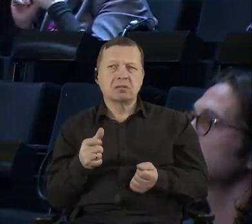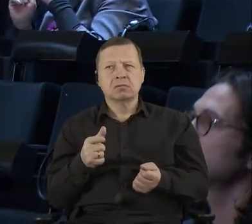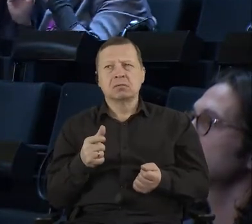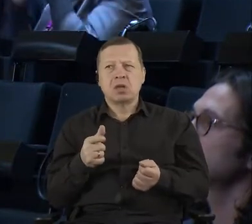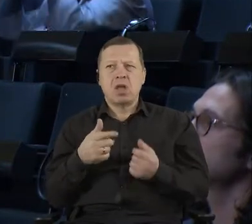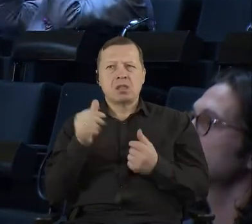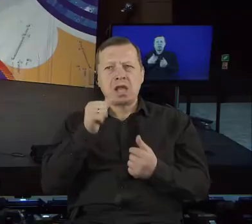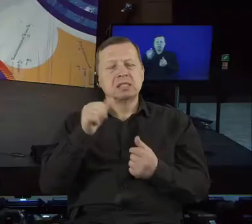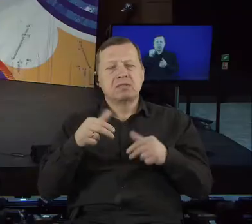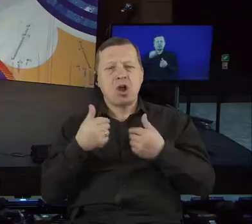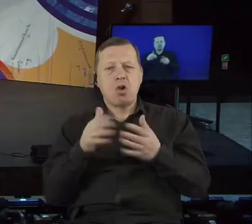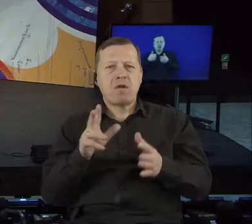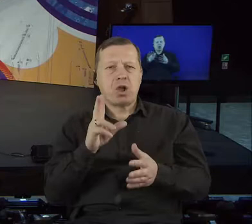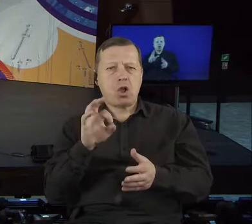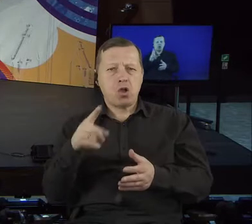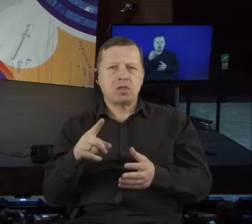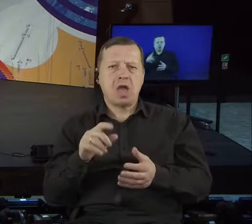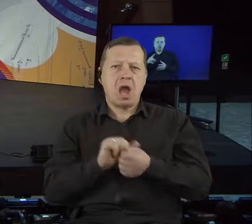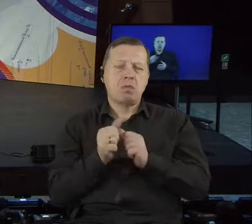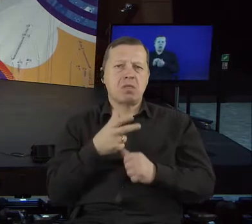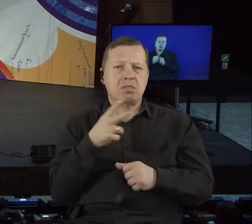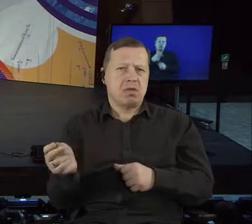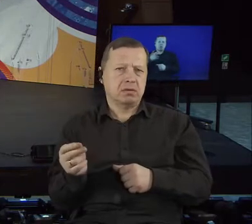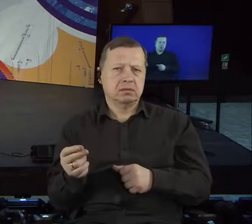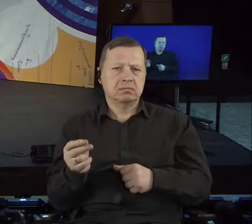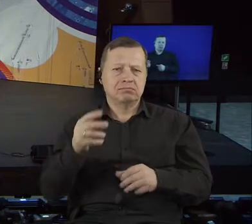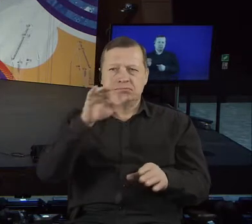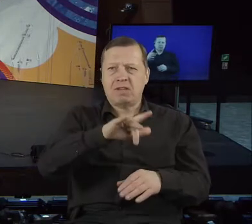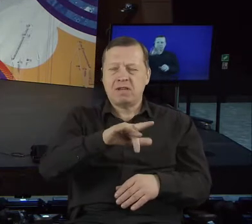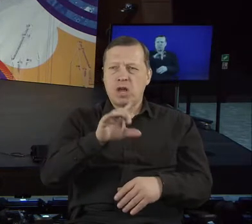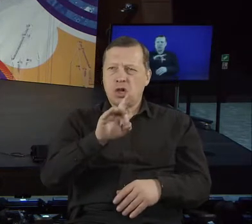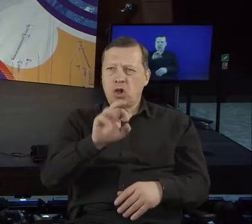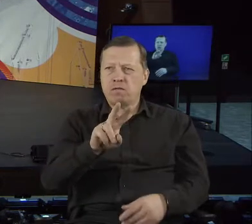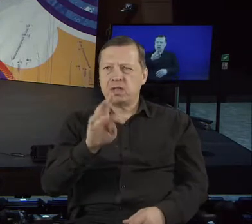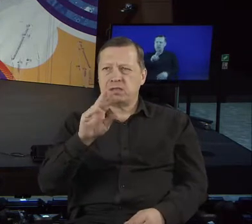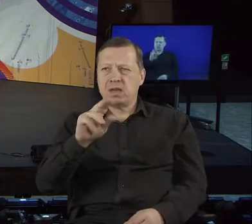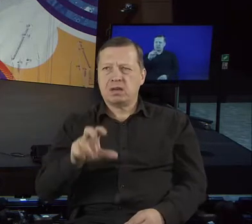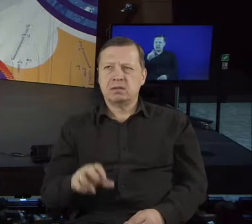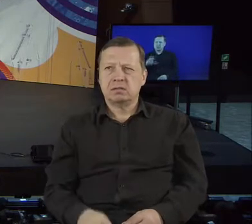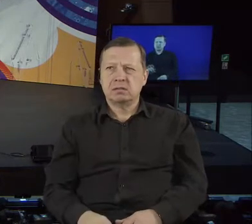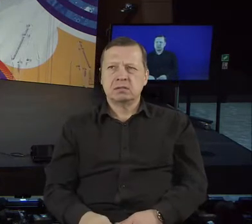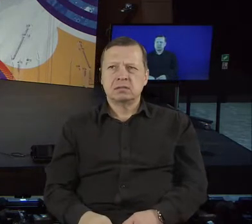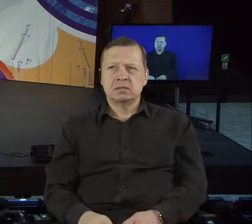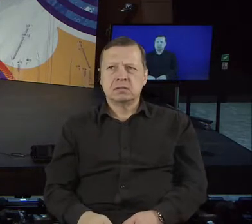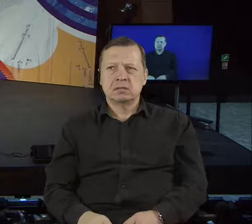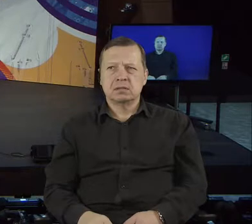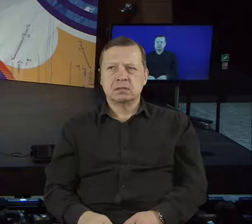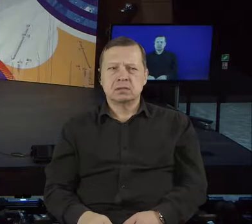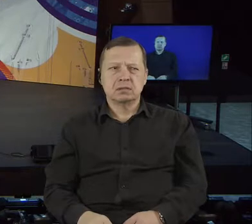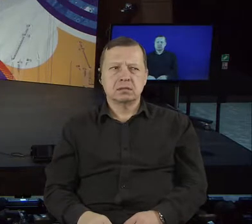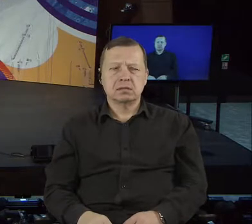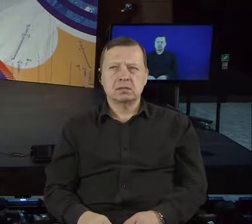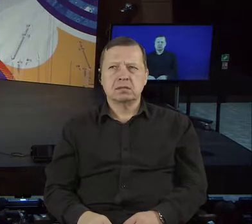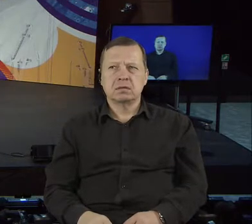the answer to these questions will be quite obvious, but